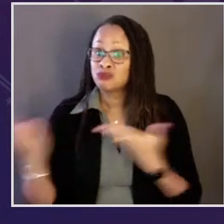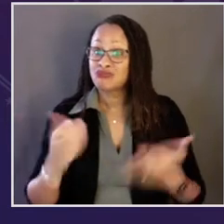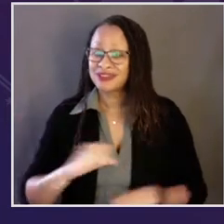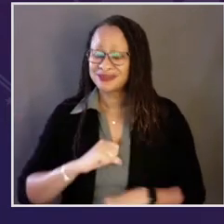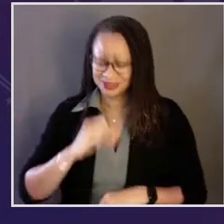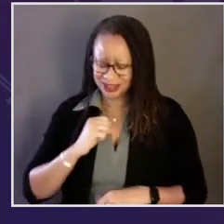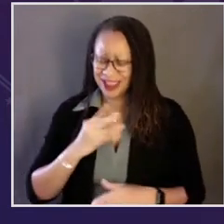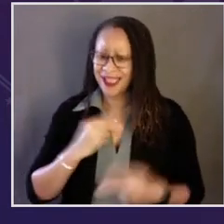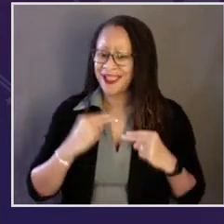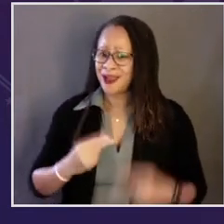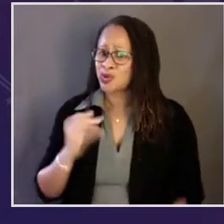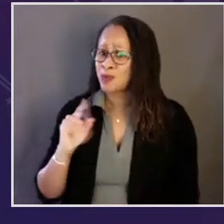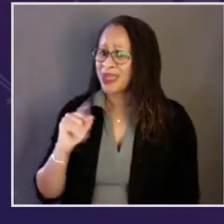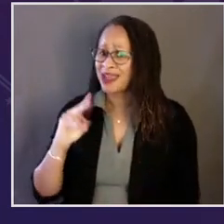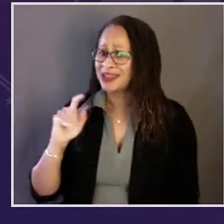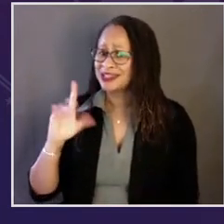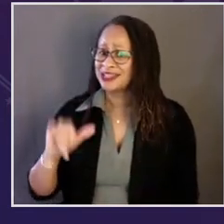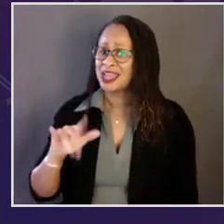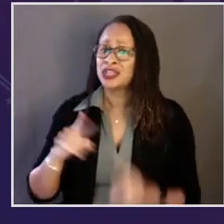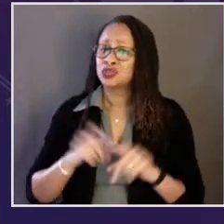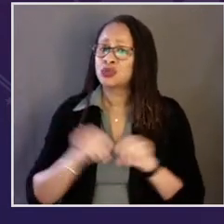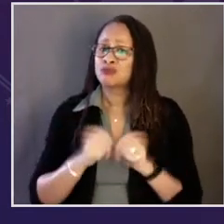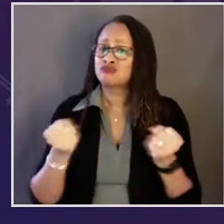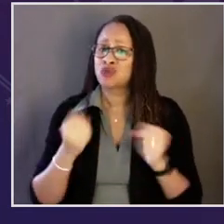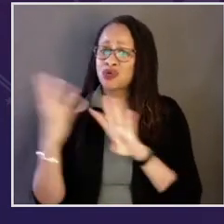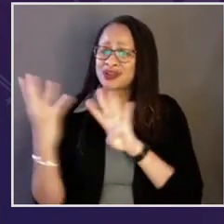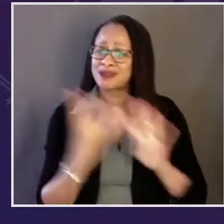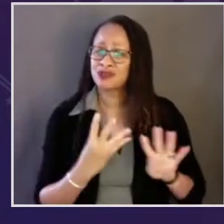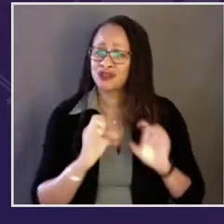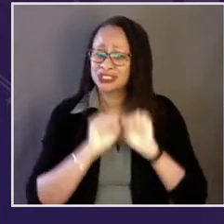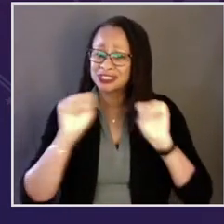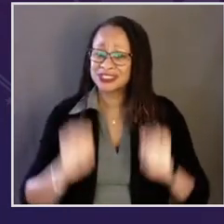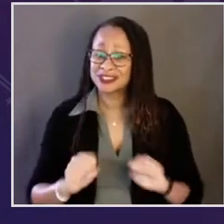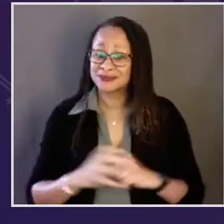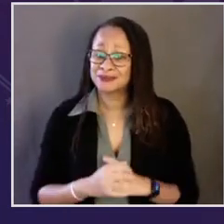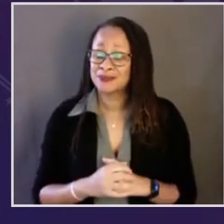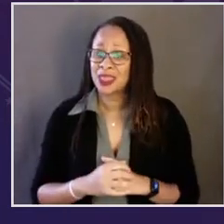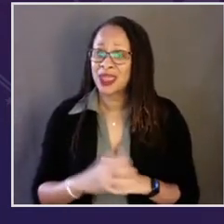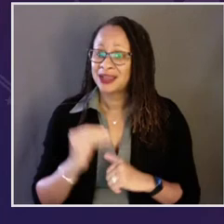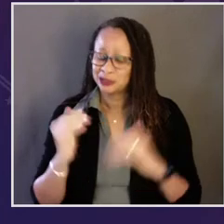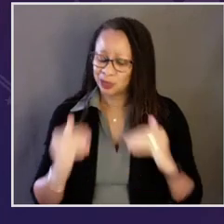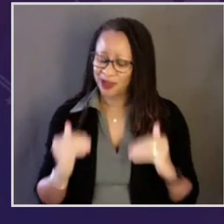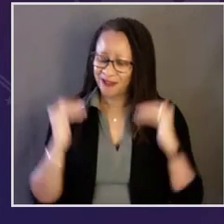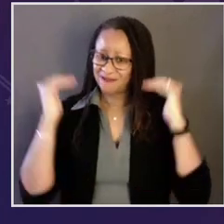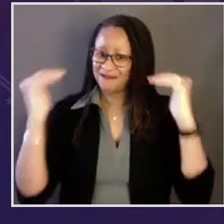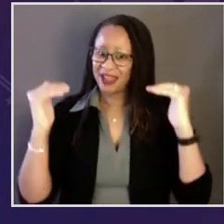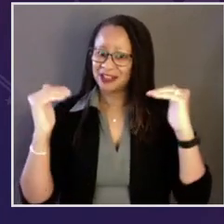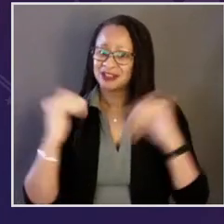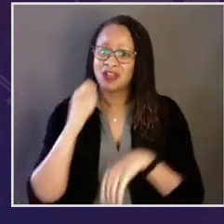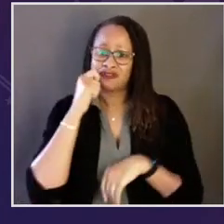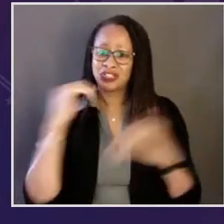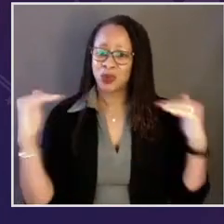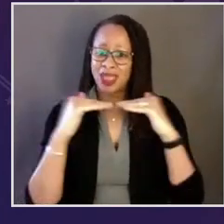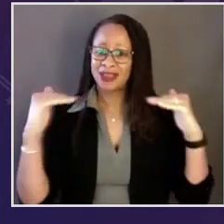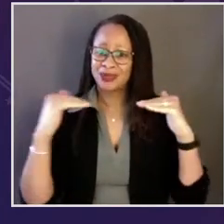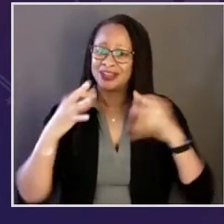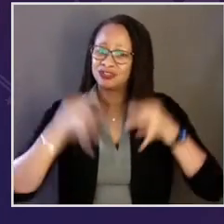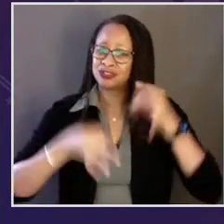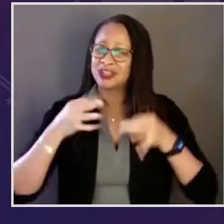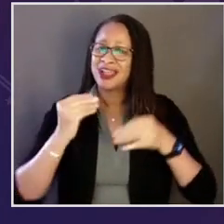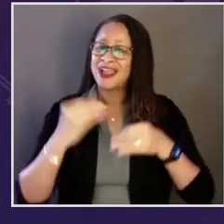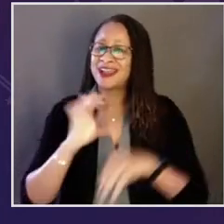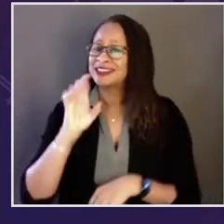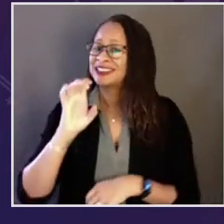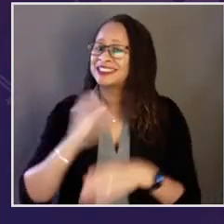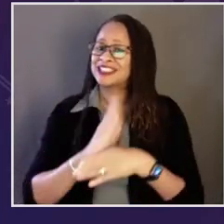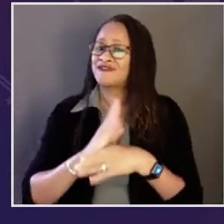so that it delivers for all, to bring dignity and humanity to our broken immigration system, to